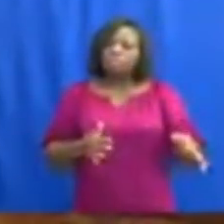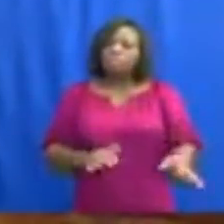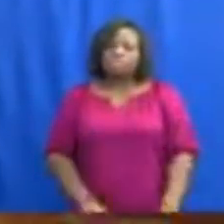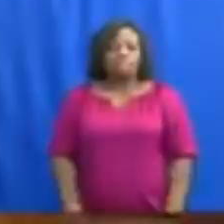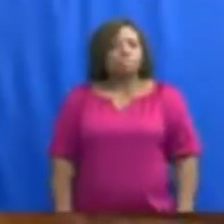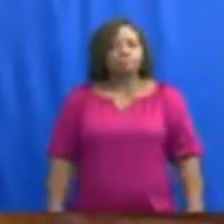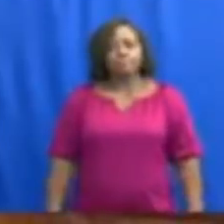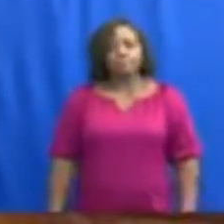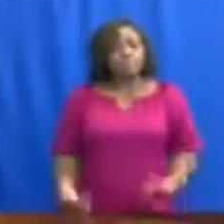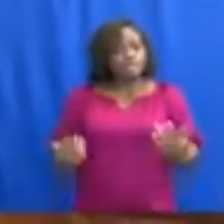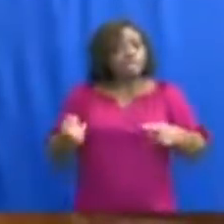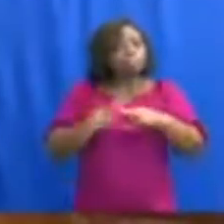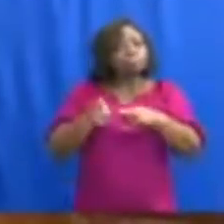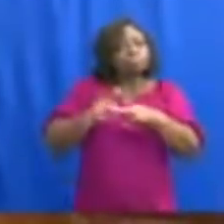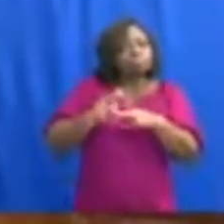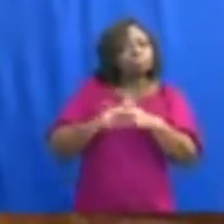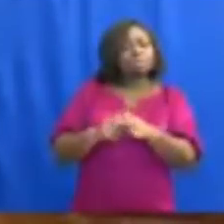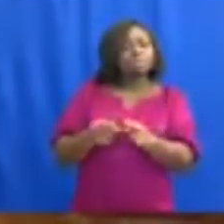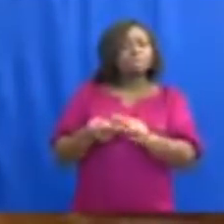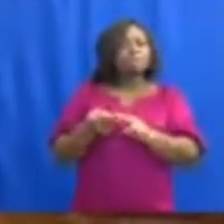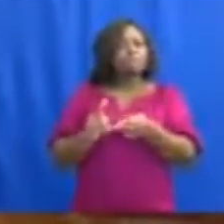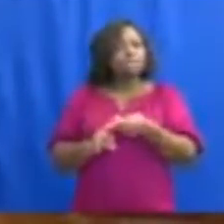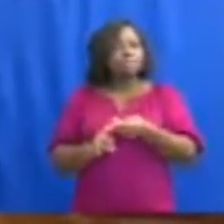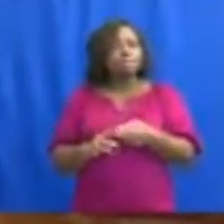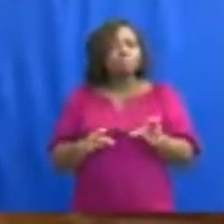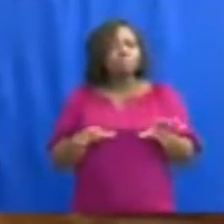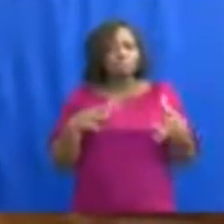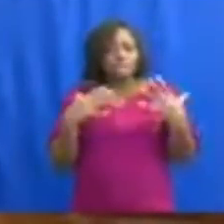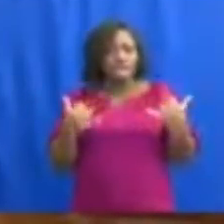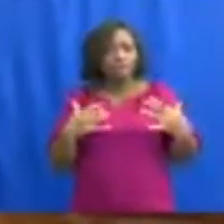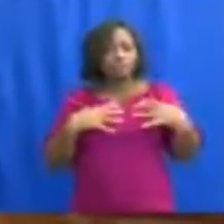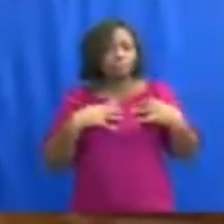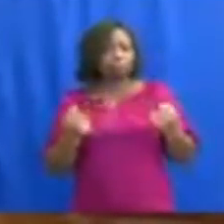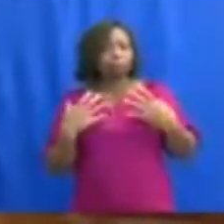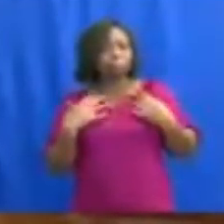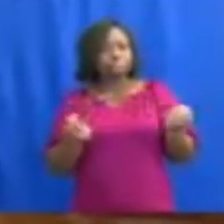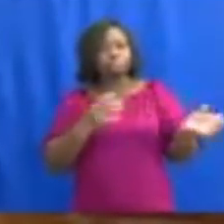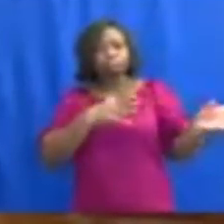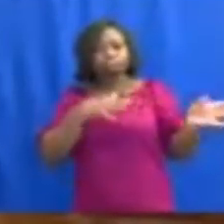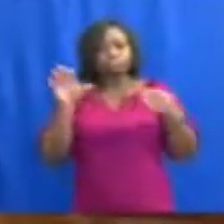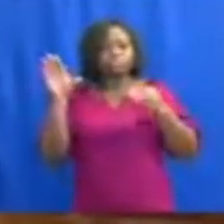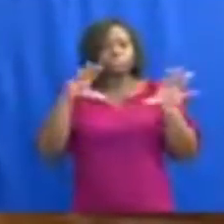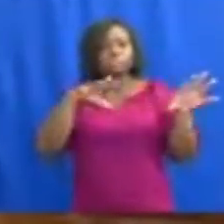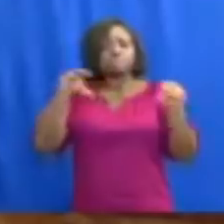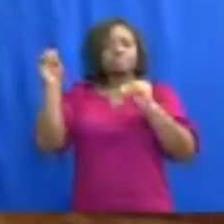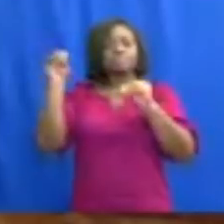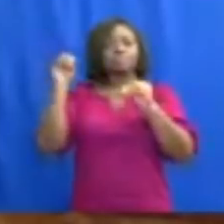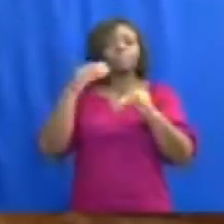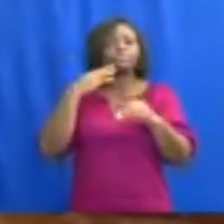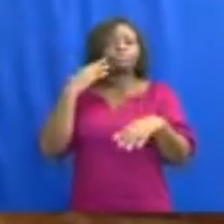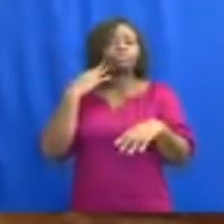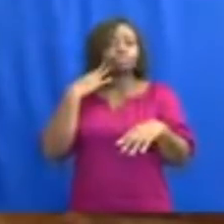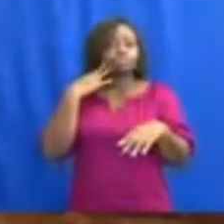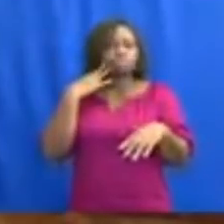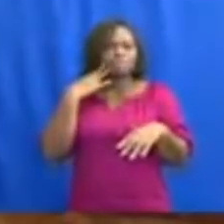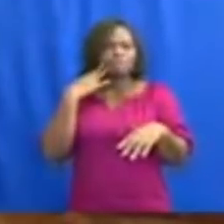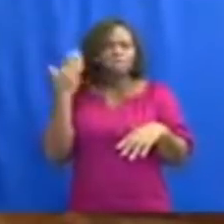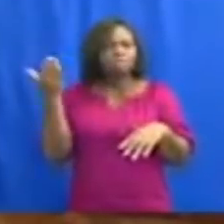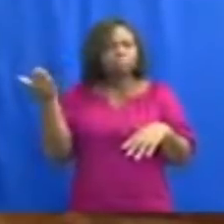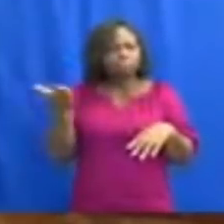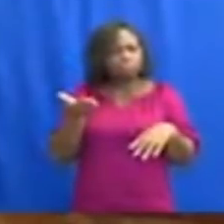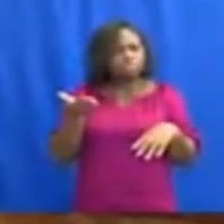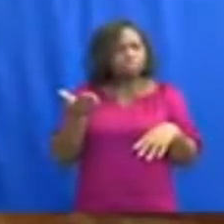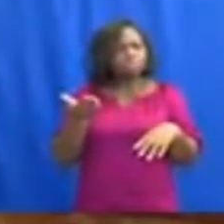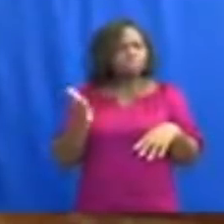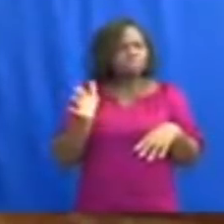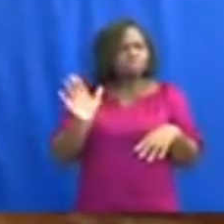increased number of persons being discharged from our isolation and treatment centers brings in its weight